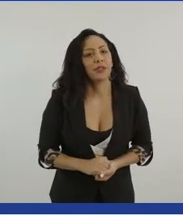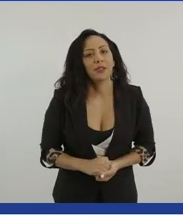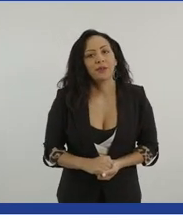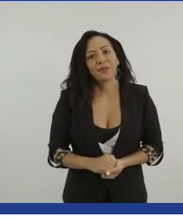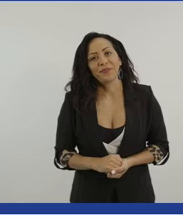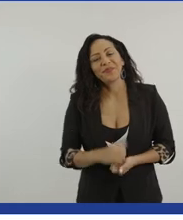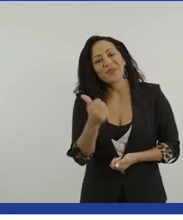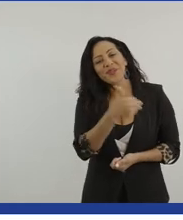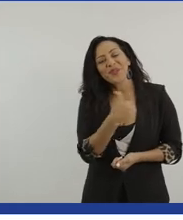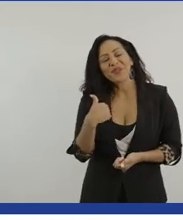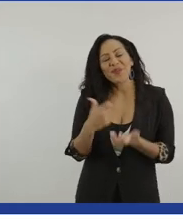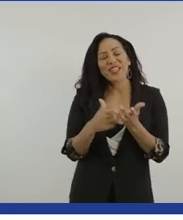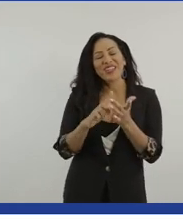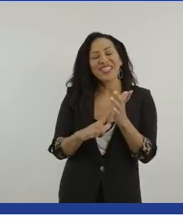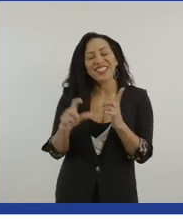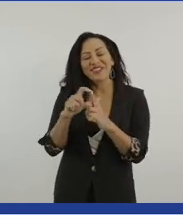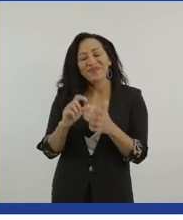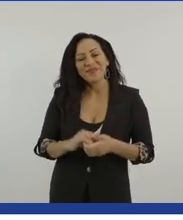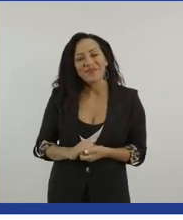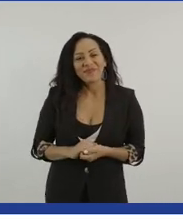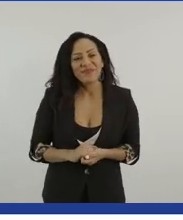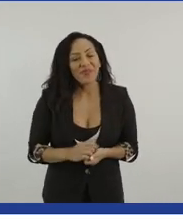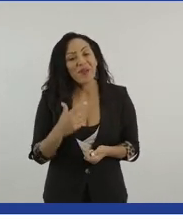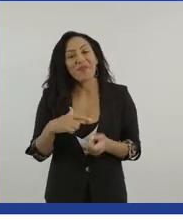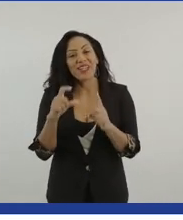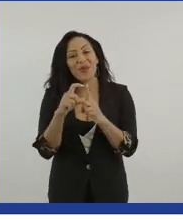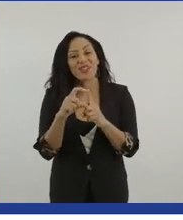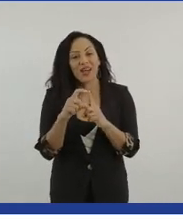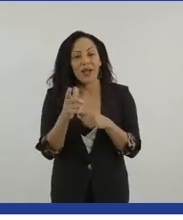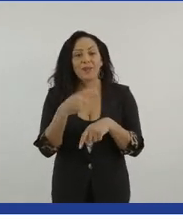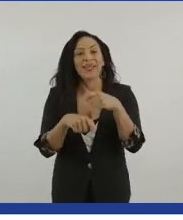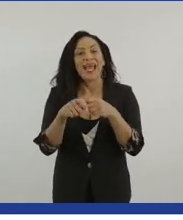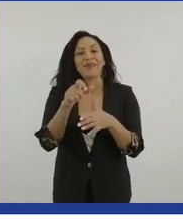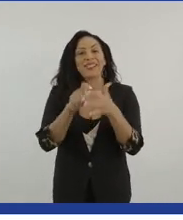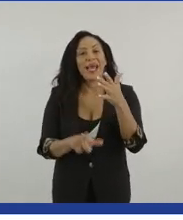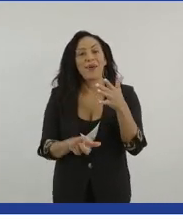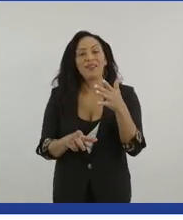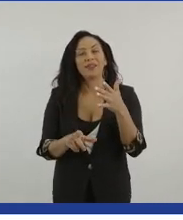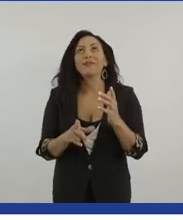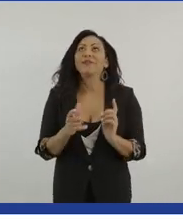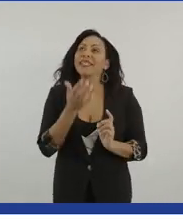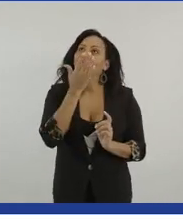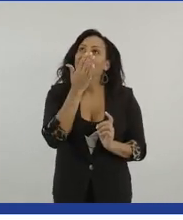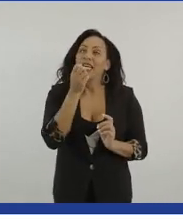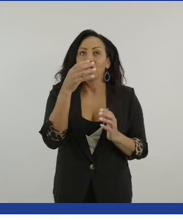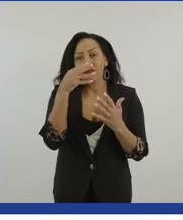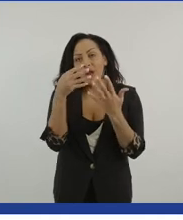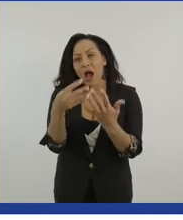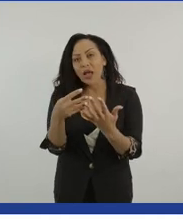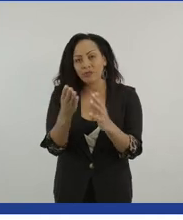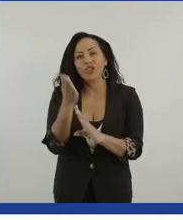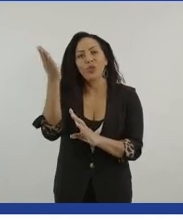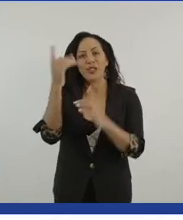Good morning, Richard. Um, my daughter, uh, became disabled at the age of nine. She's gone to